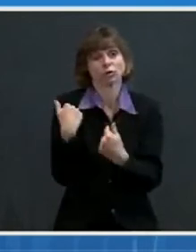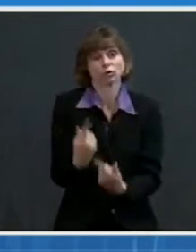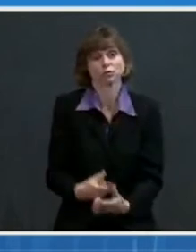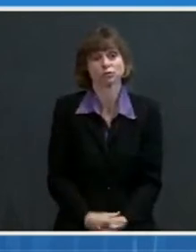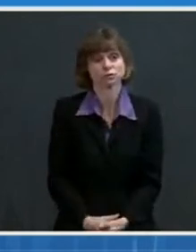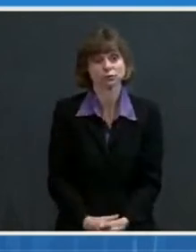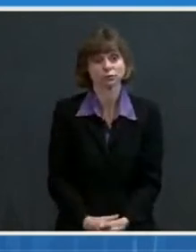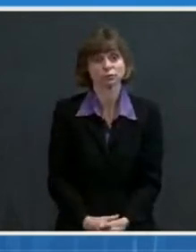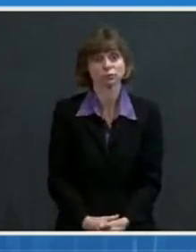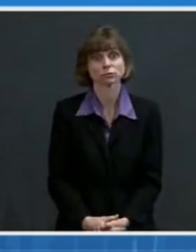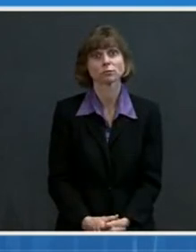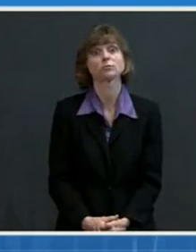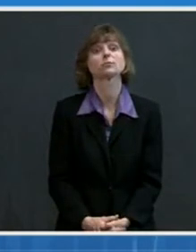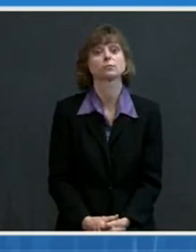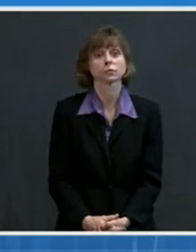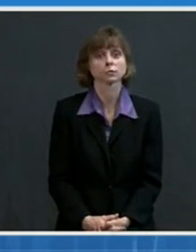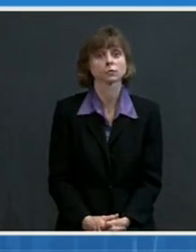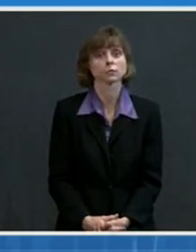Kevin, next question.